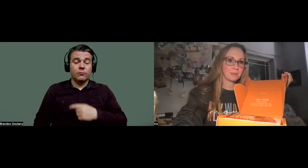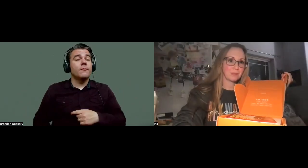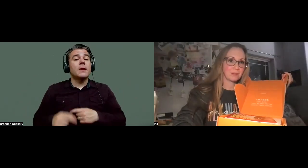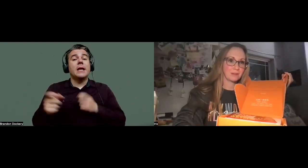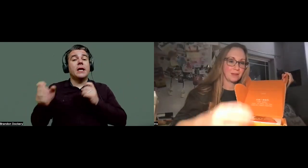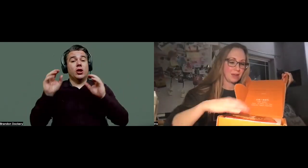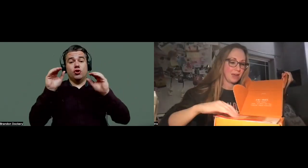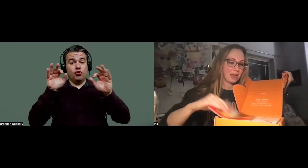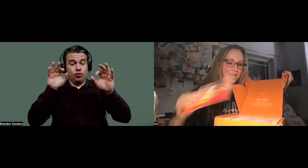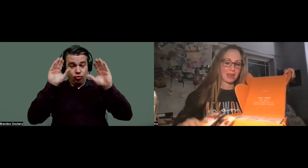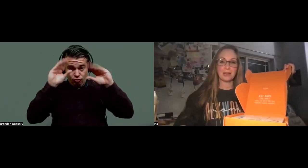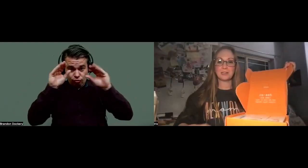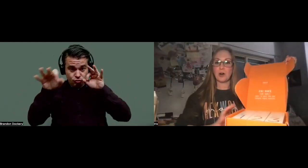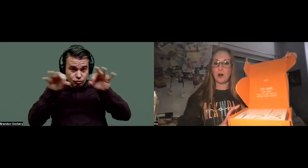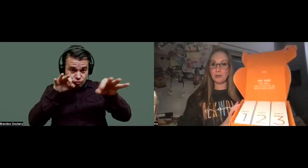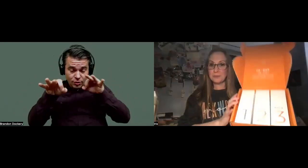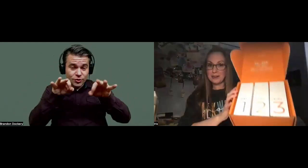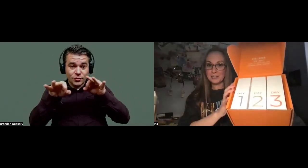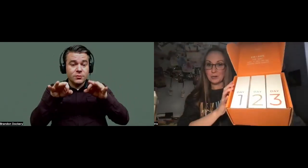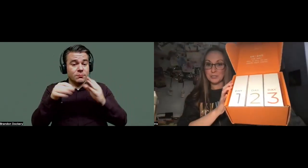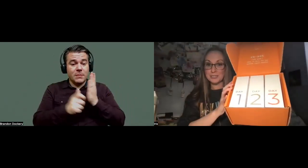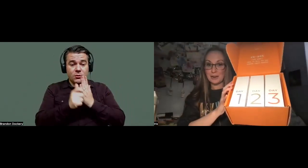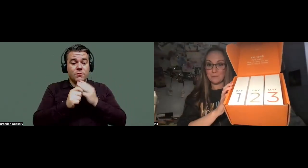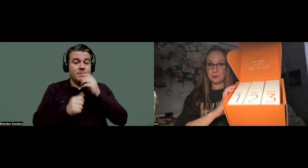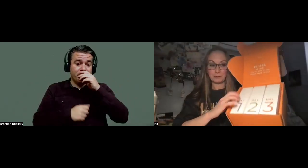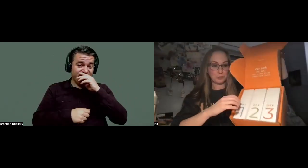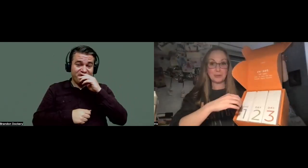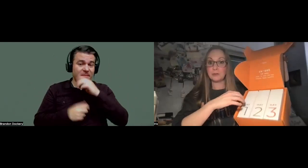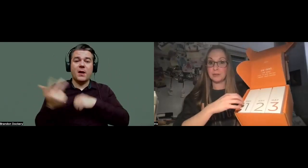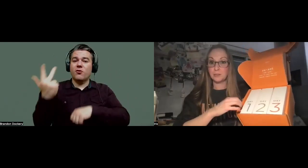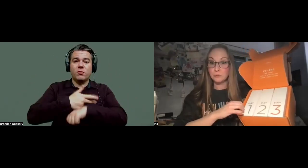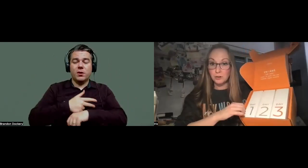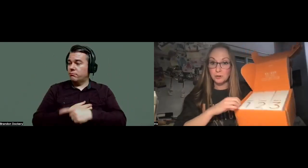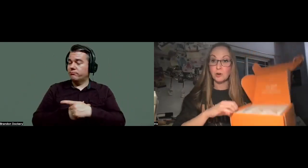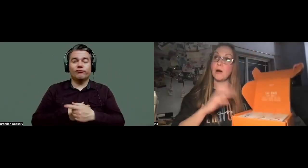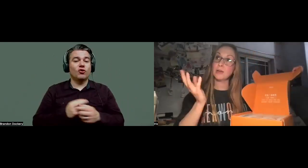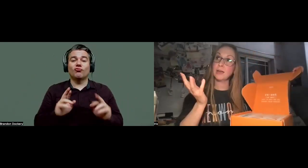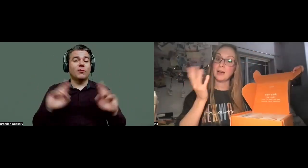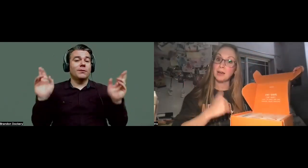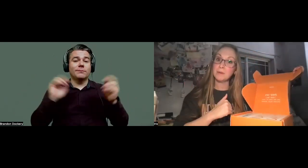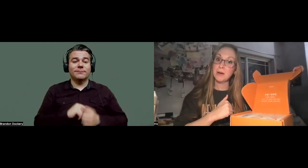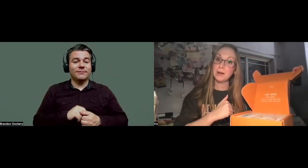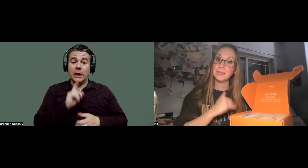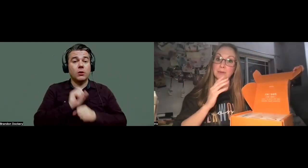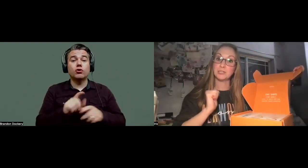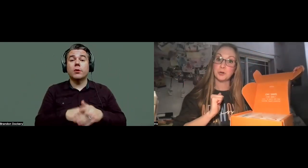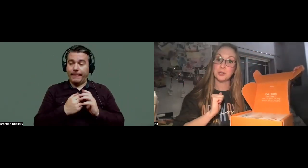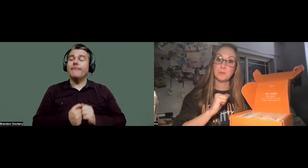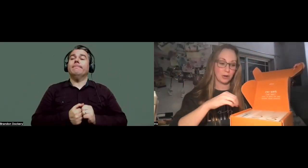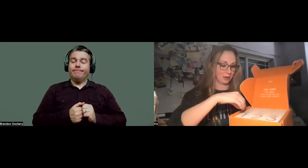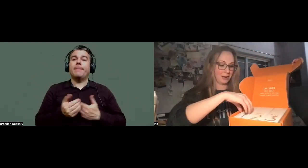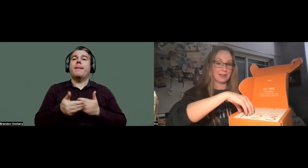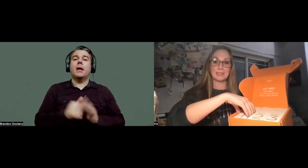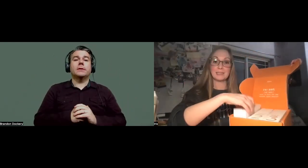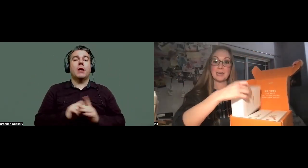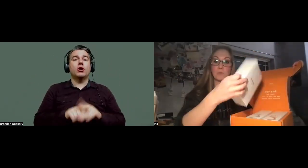and all three days are just set for you. So literally you start, you go, okay, I got my box. I'm going to start